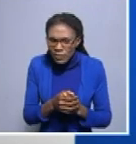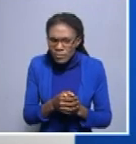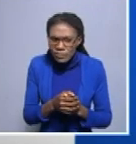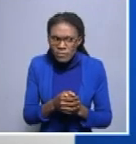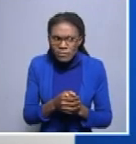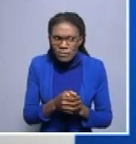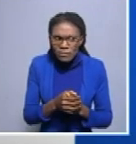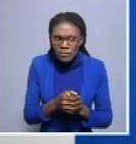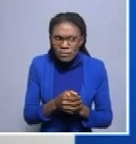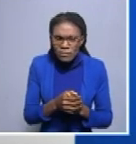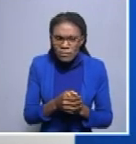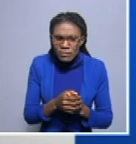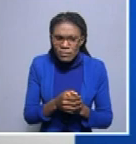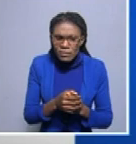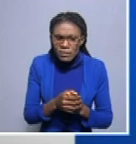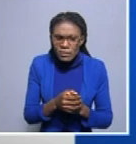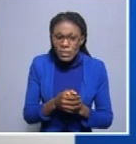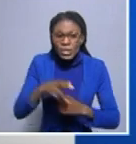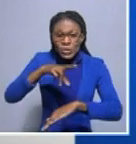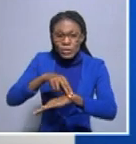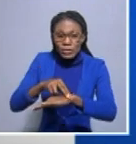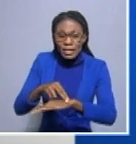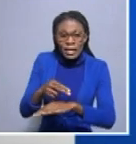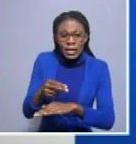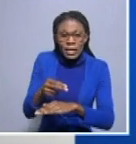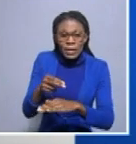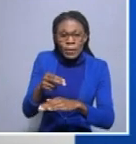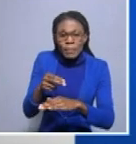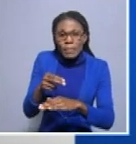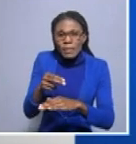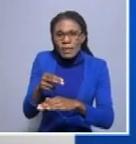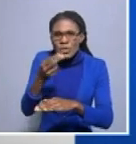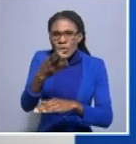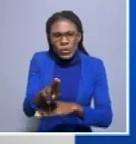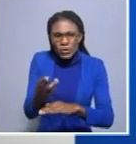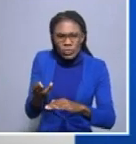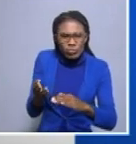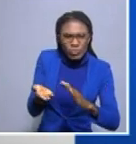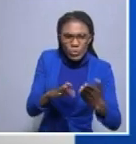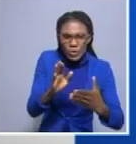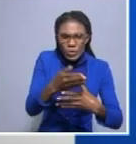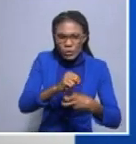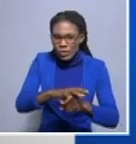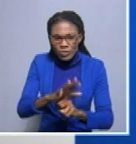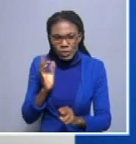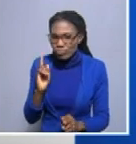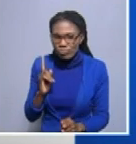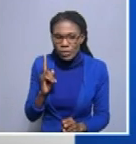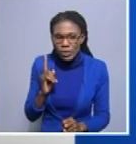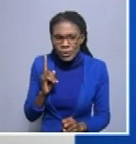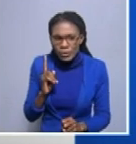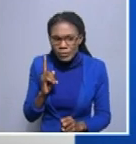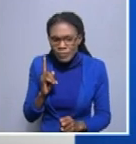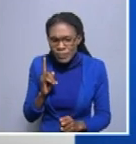He did not pass on due to COVID-19 and this was made very clear at the memorial service by the Deputy Prime